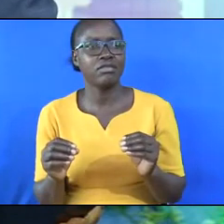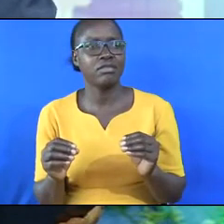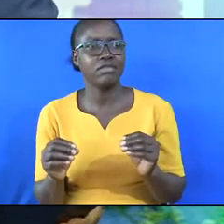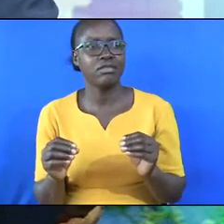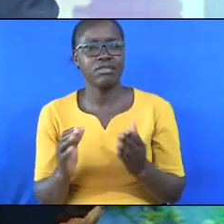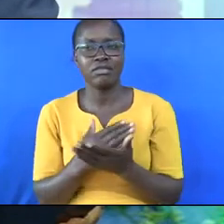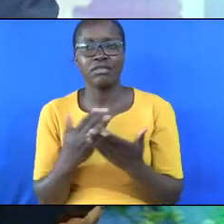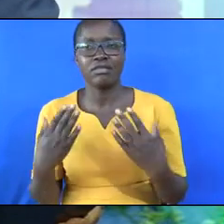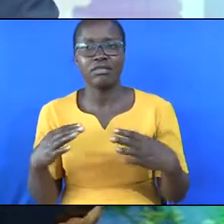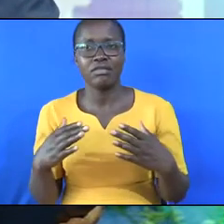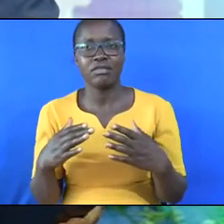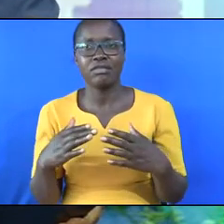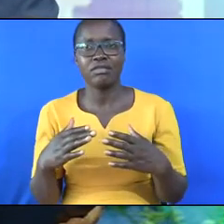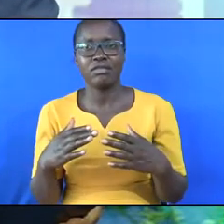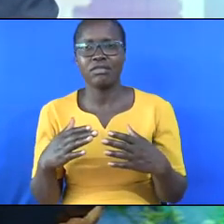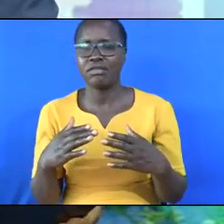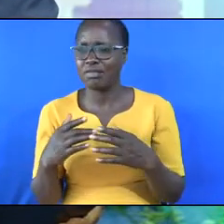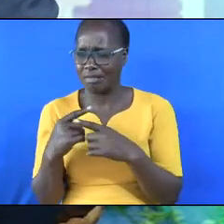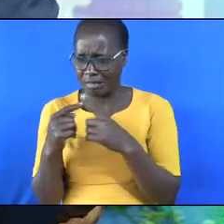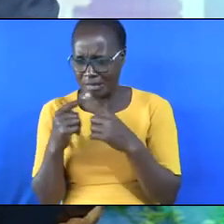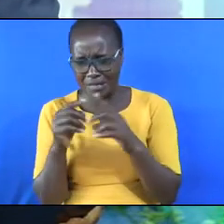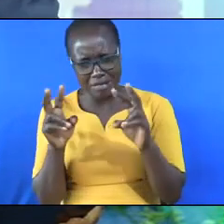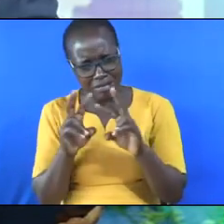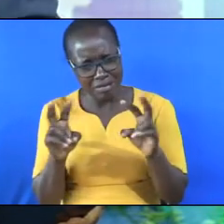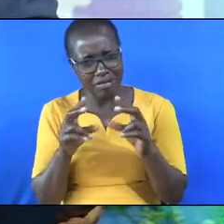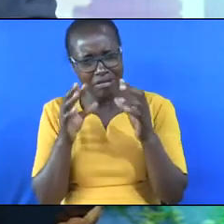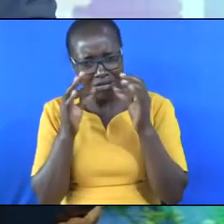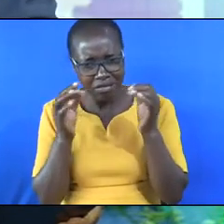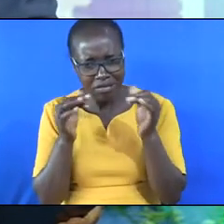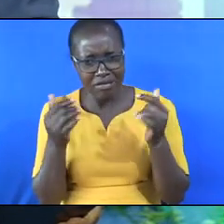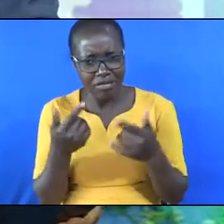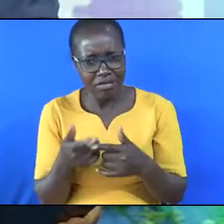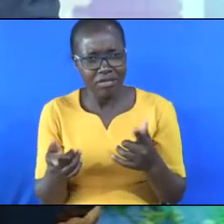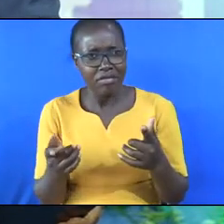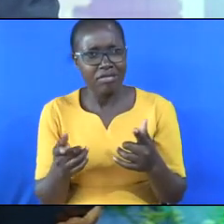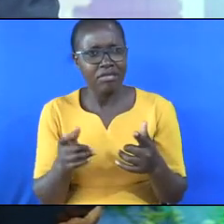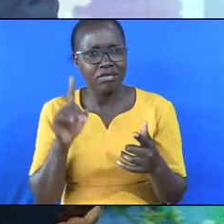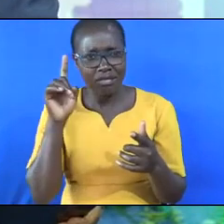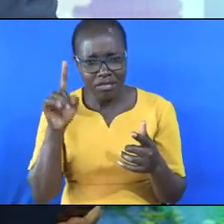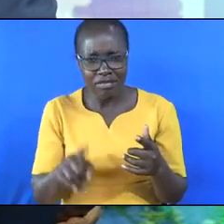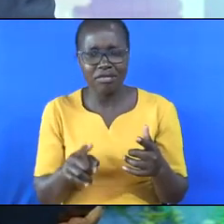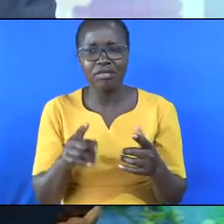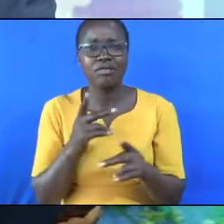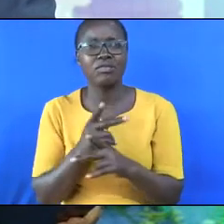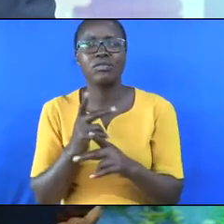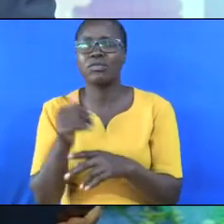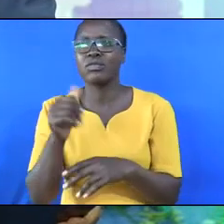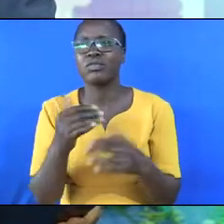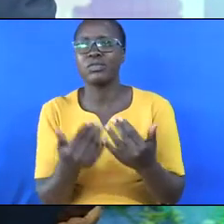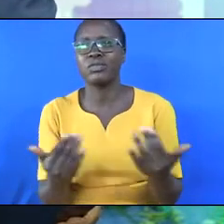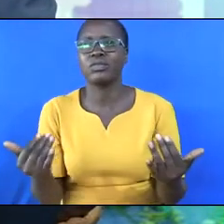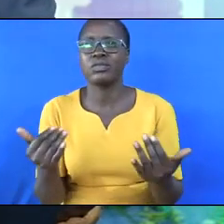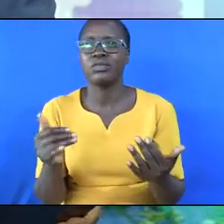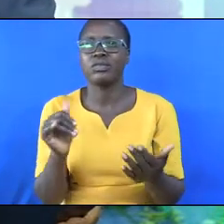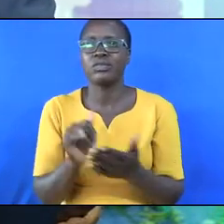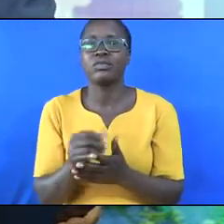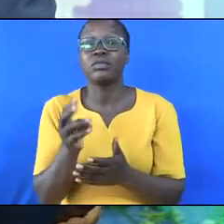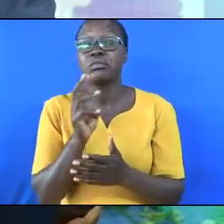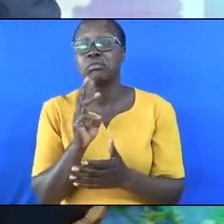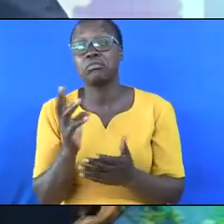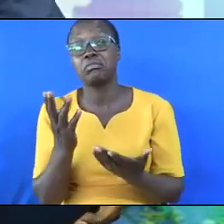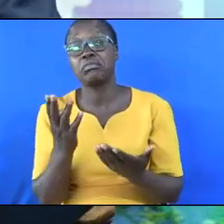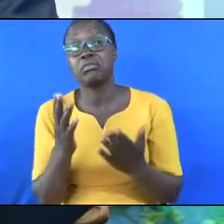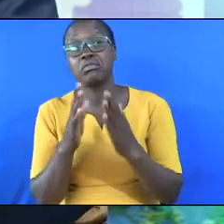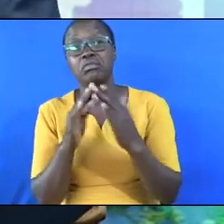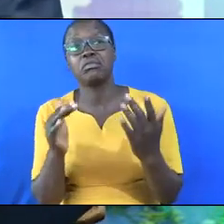Some neighborhoods you cannot even keep a cat. But the Bible says that you cannot just eat anything that is in the water also.